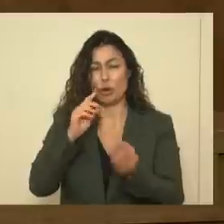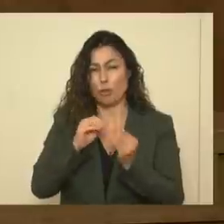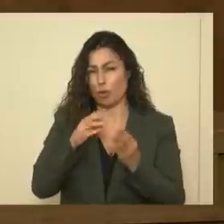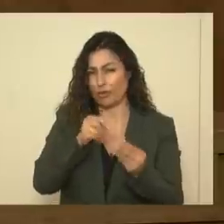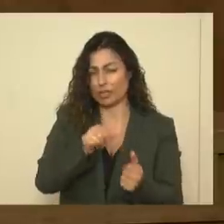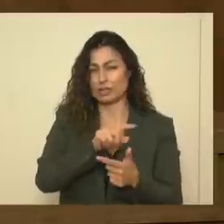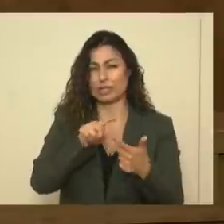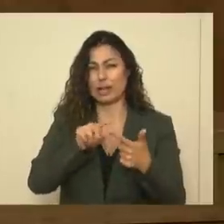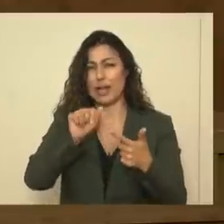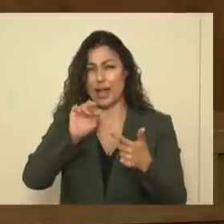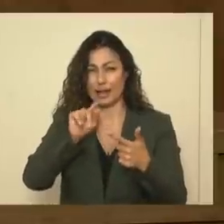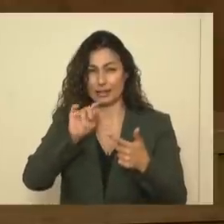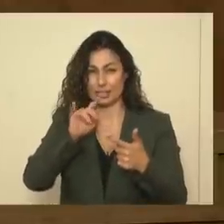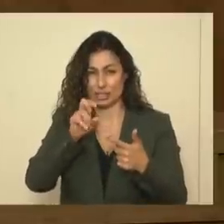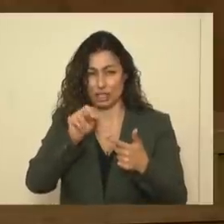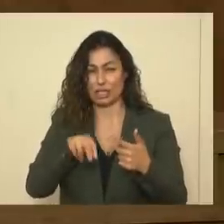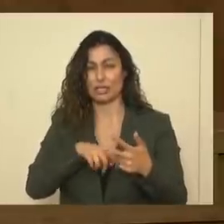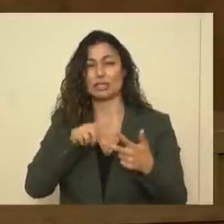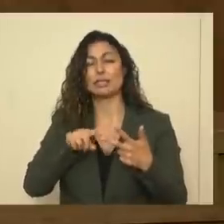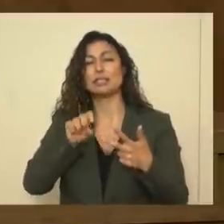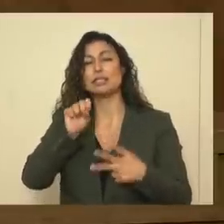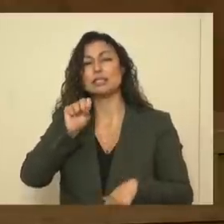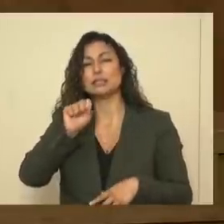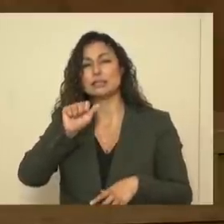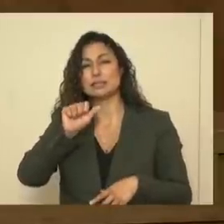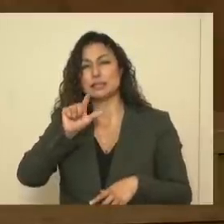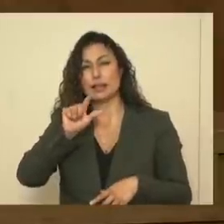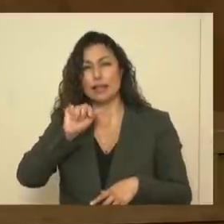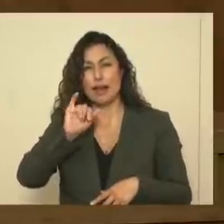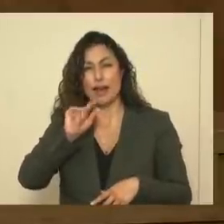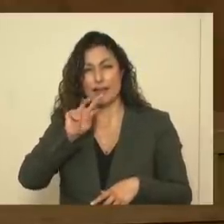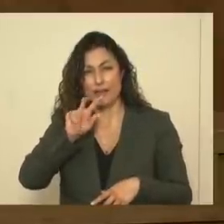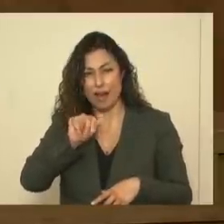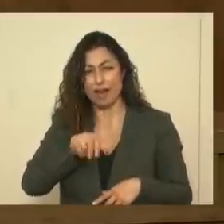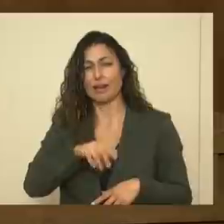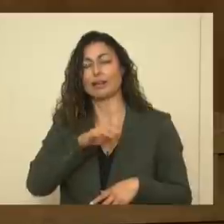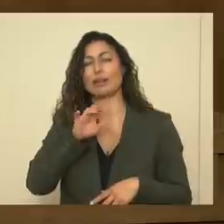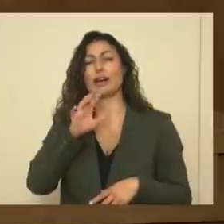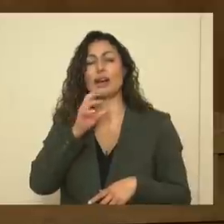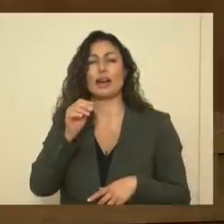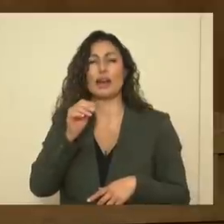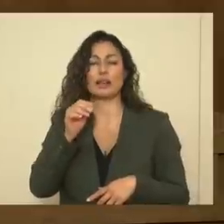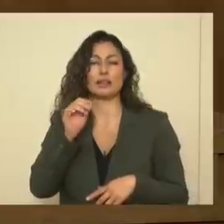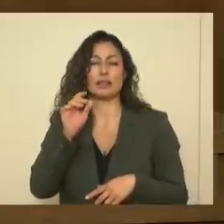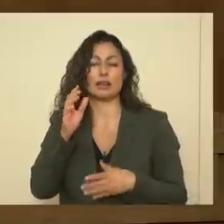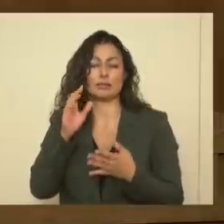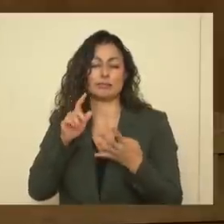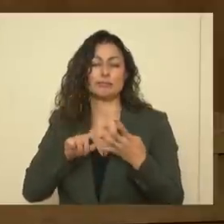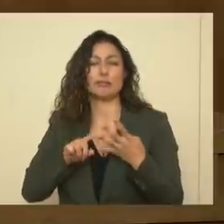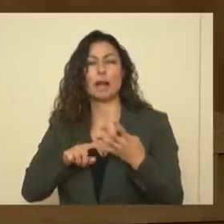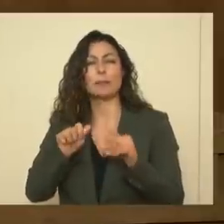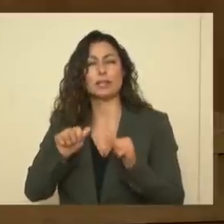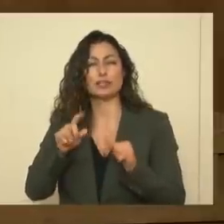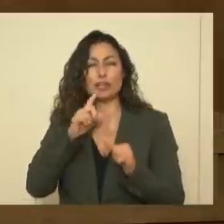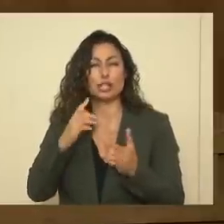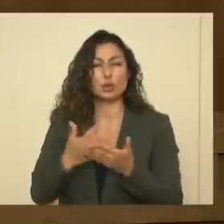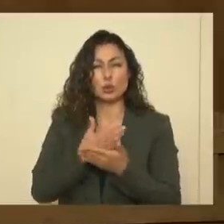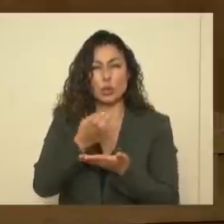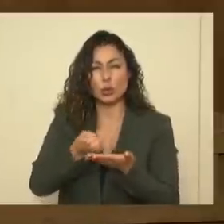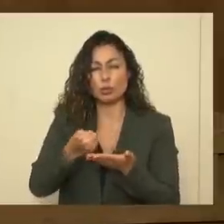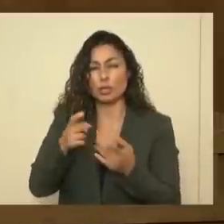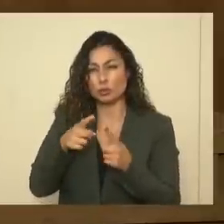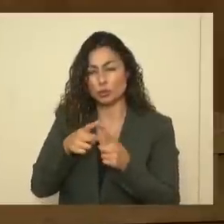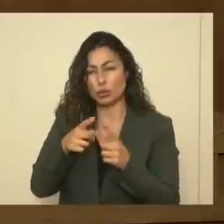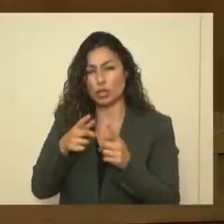which is your question, saliva, use of saliva, and then just potential for new equipment that could speed up our testing